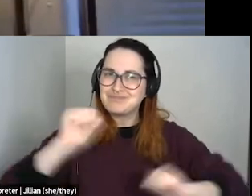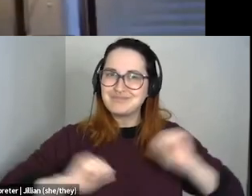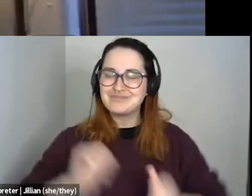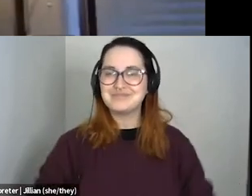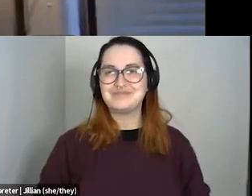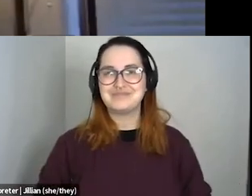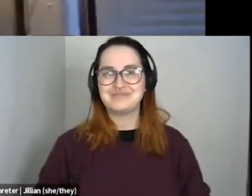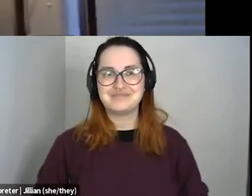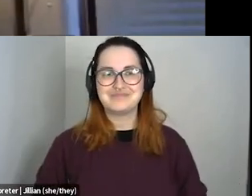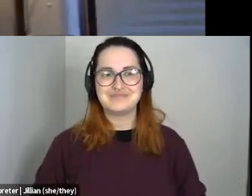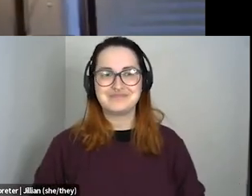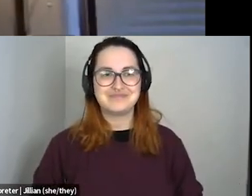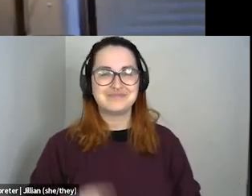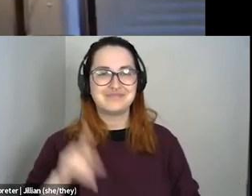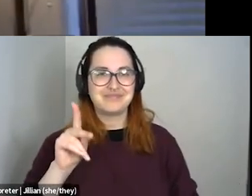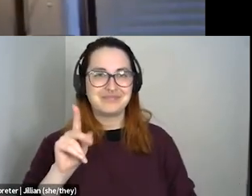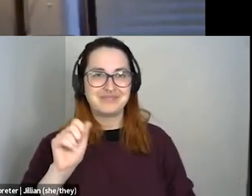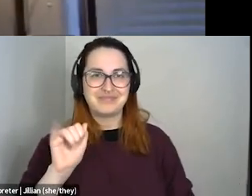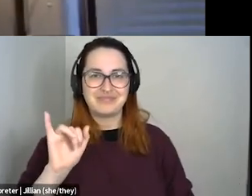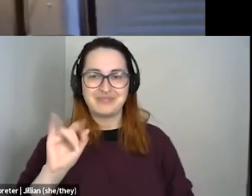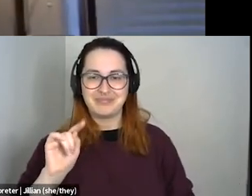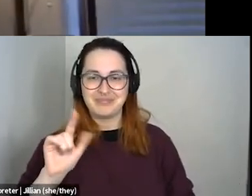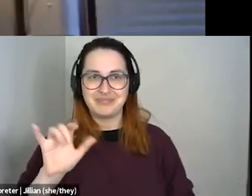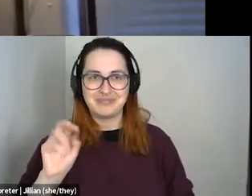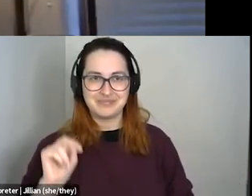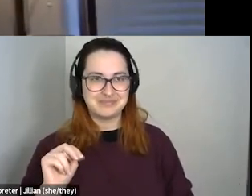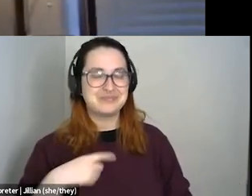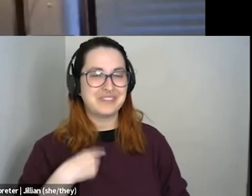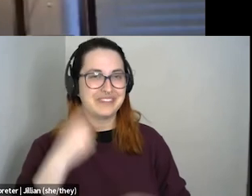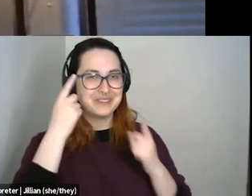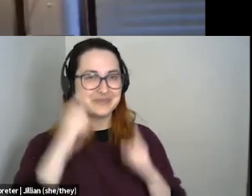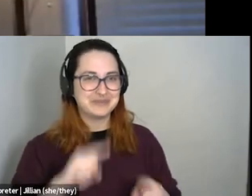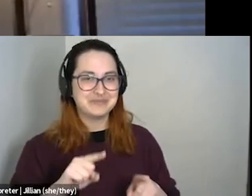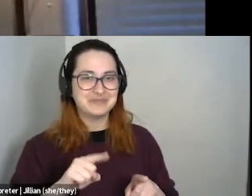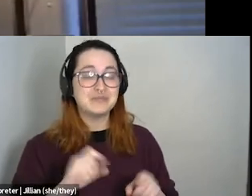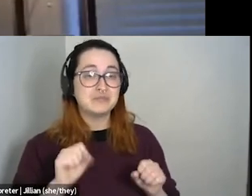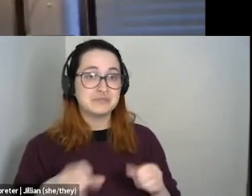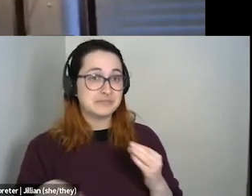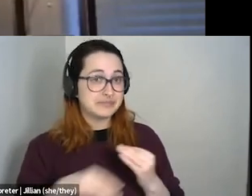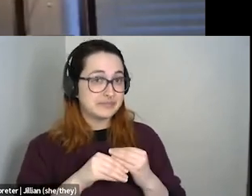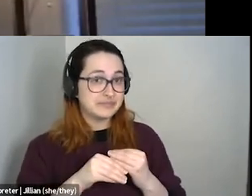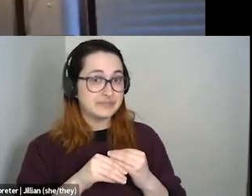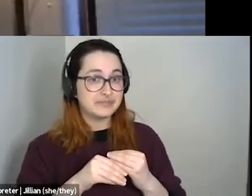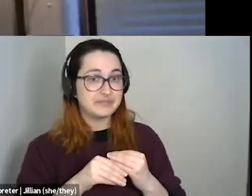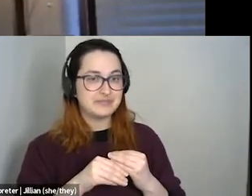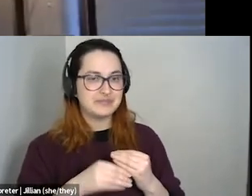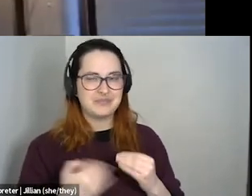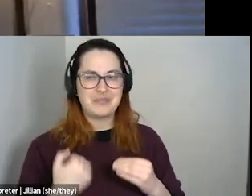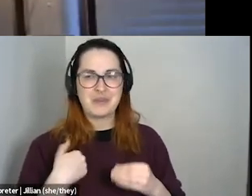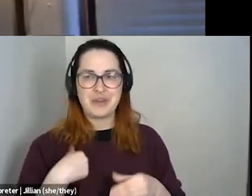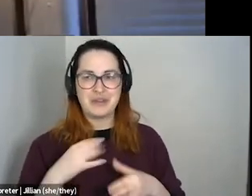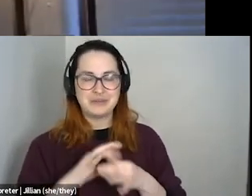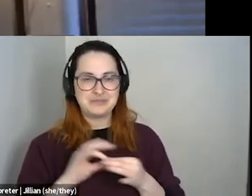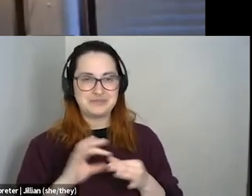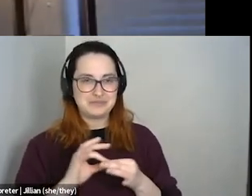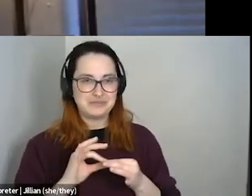I totally agree with what everything you said. Um, I would just add on, um, like what I said before is to